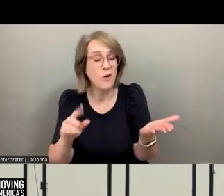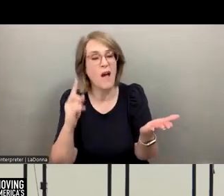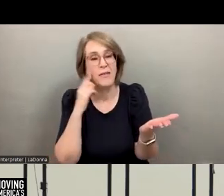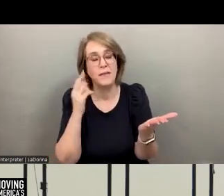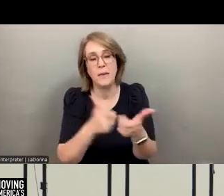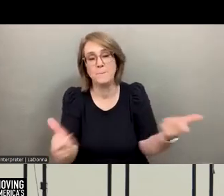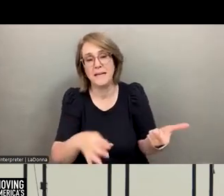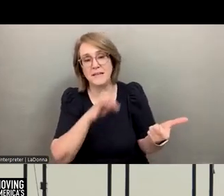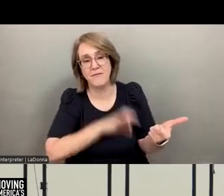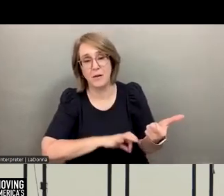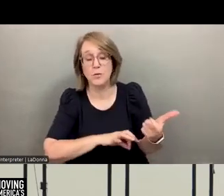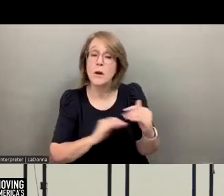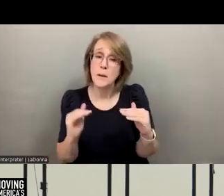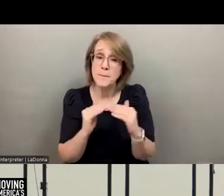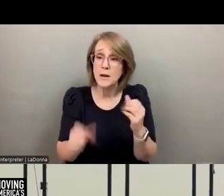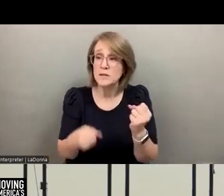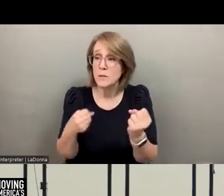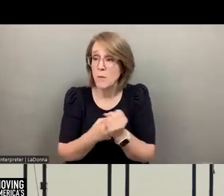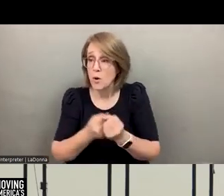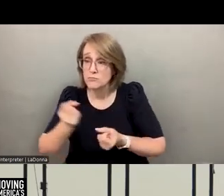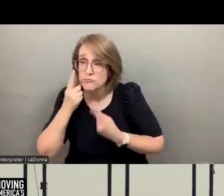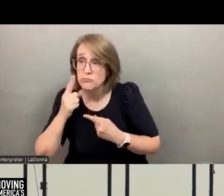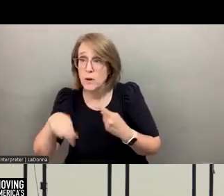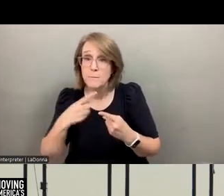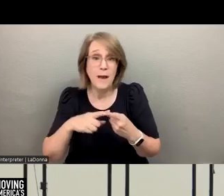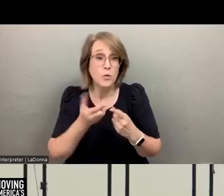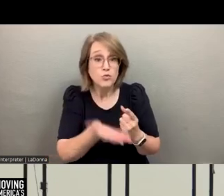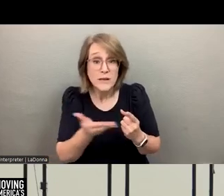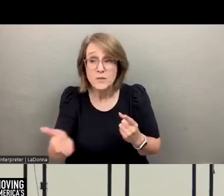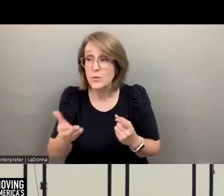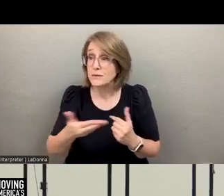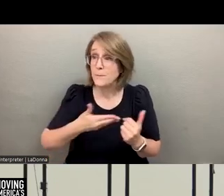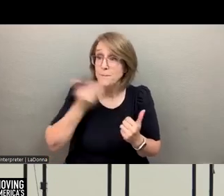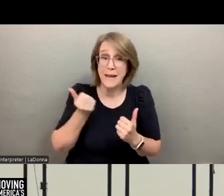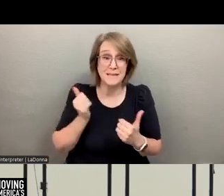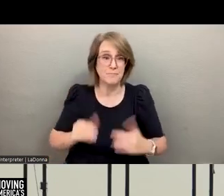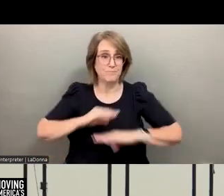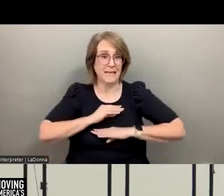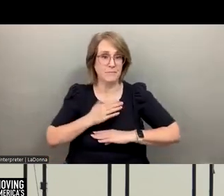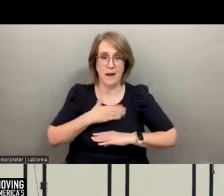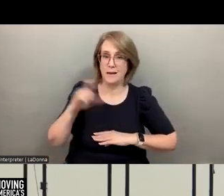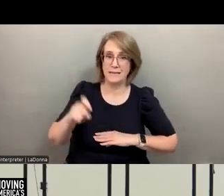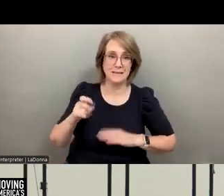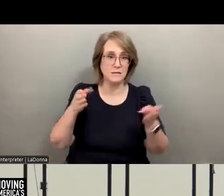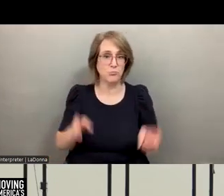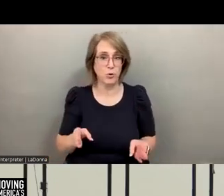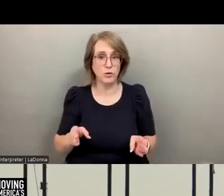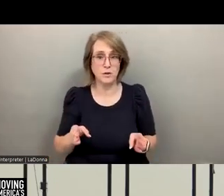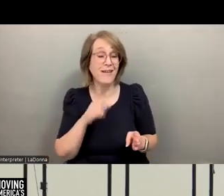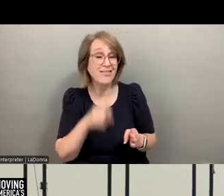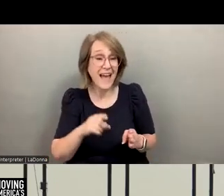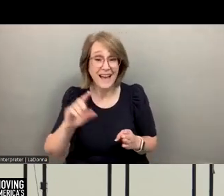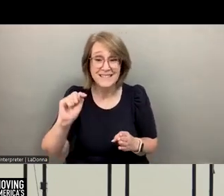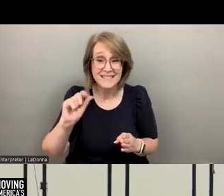biggest value, offering peer supporters insights into the resources that might best meet the person's needs. This tailored approach